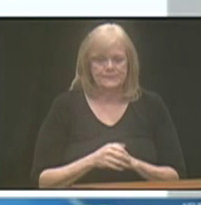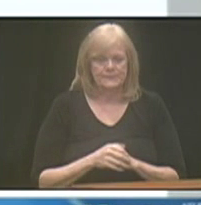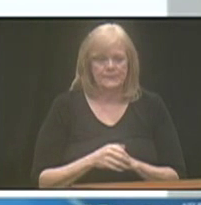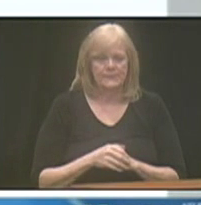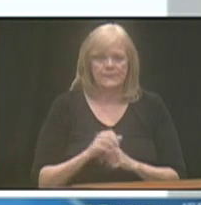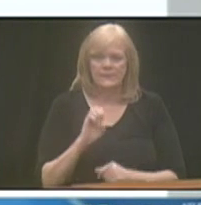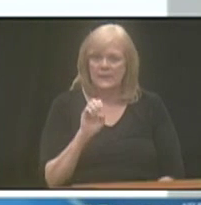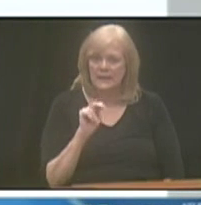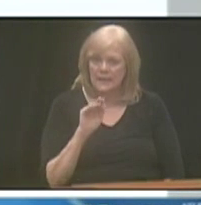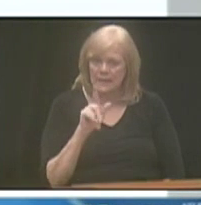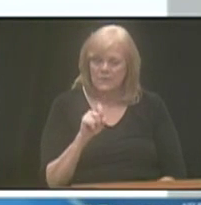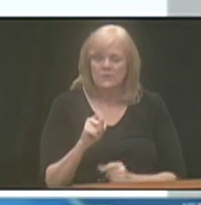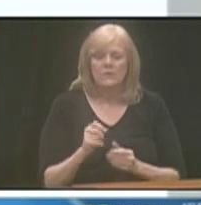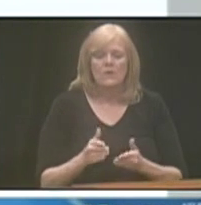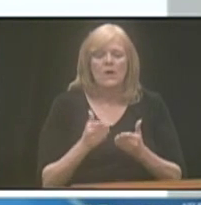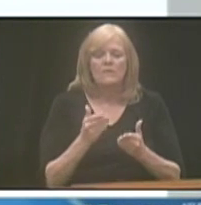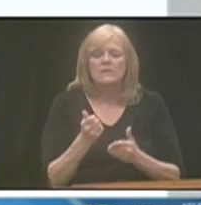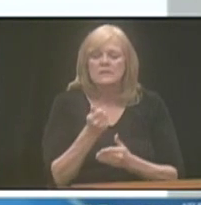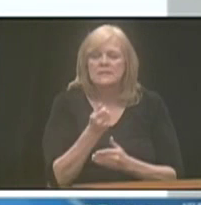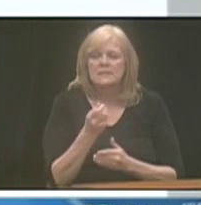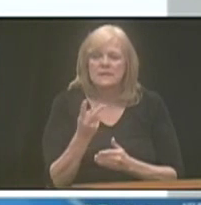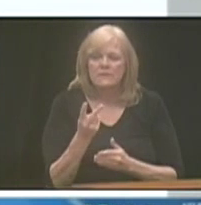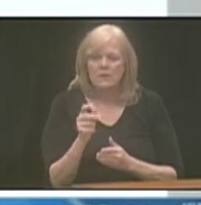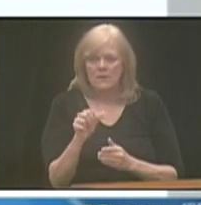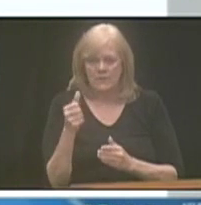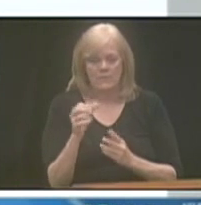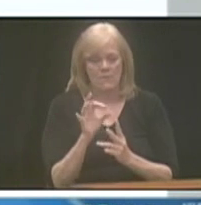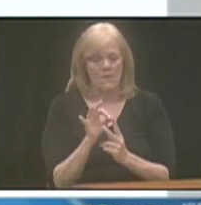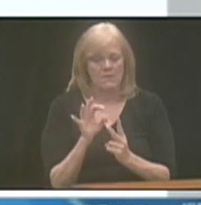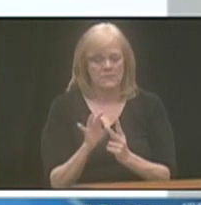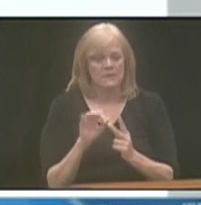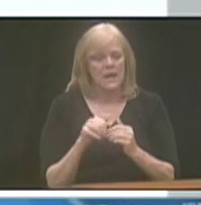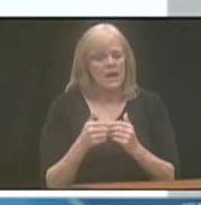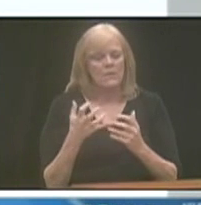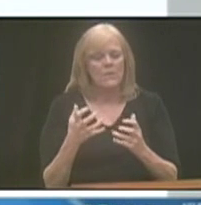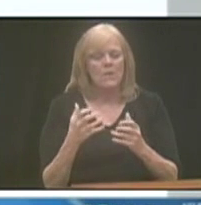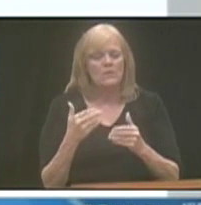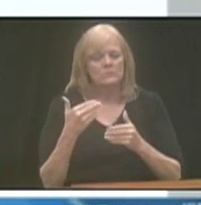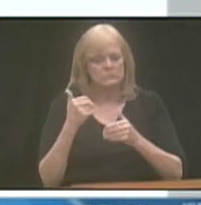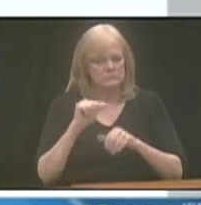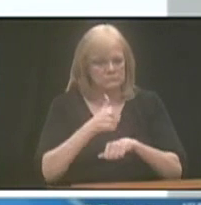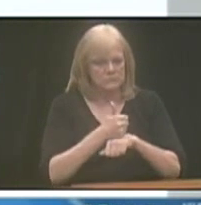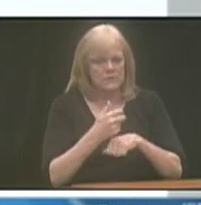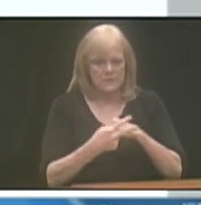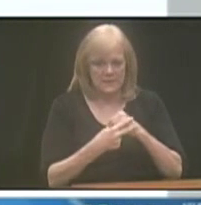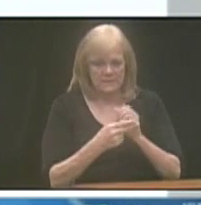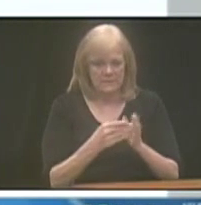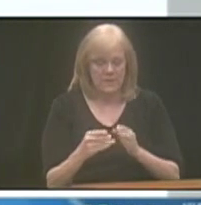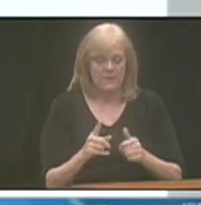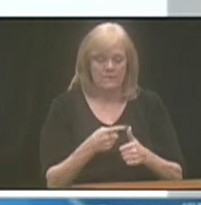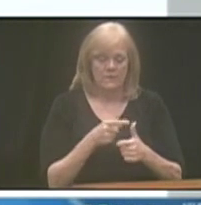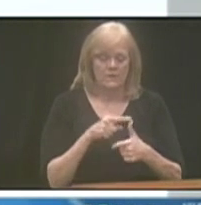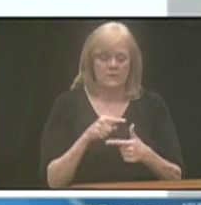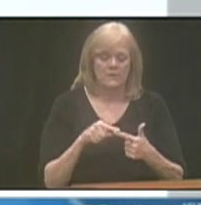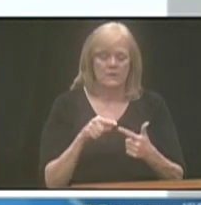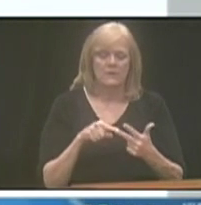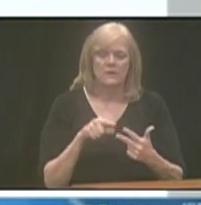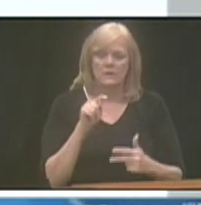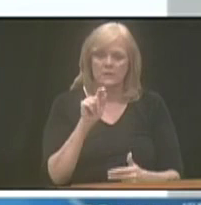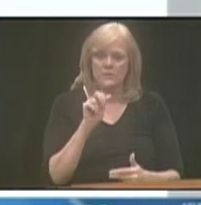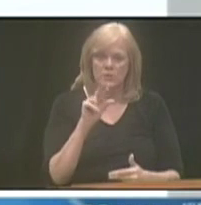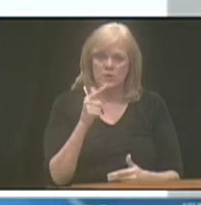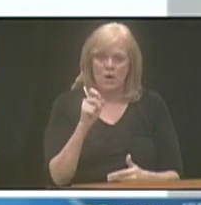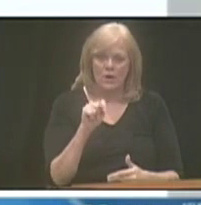ENABLE offers several different investment options for folks to decide how they want to go about their savings plans. The first three are target risk